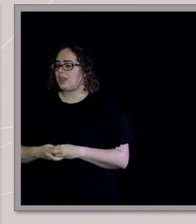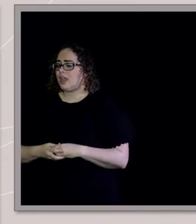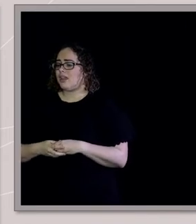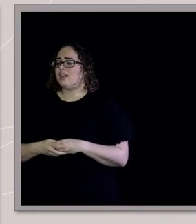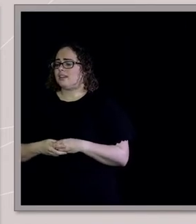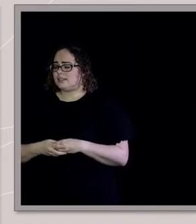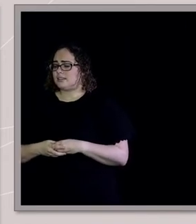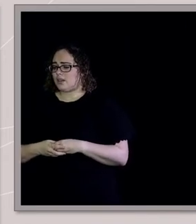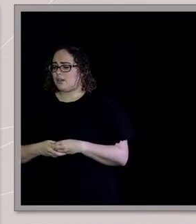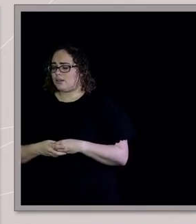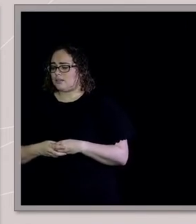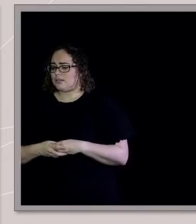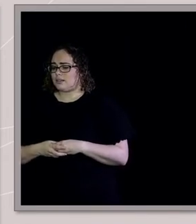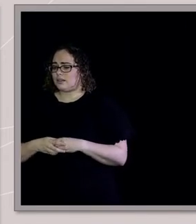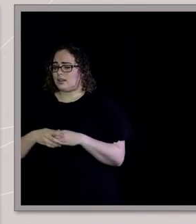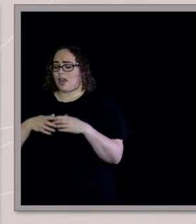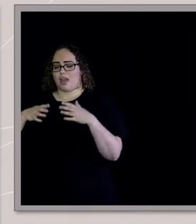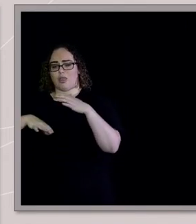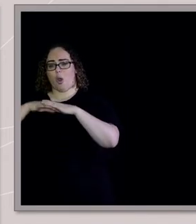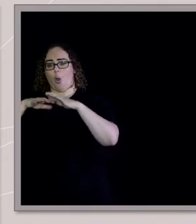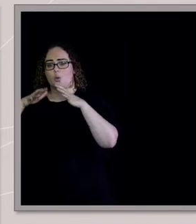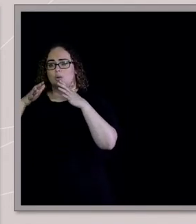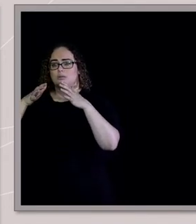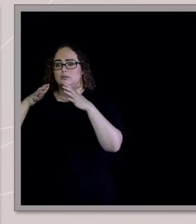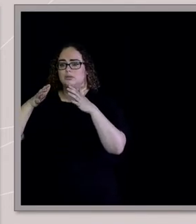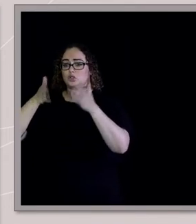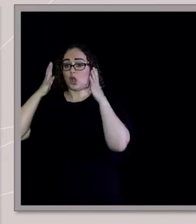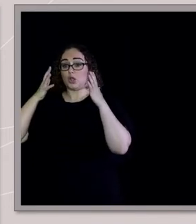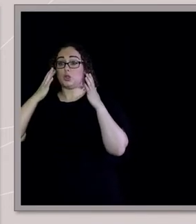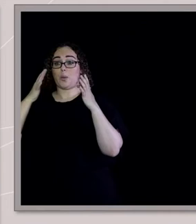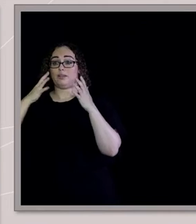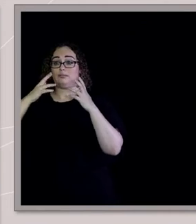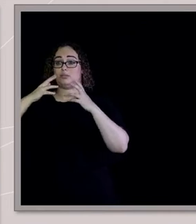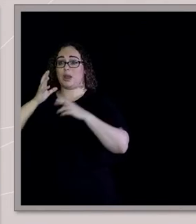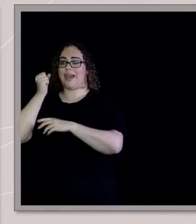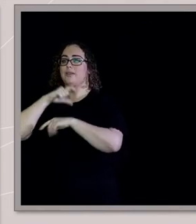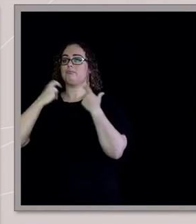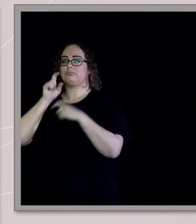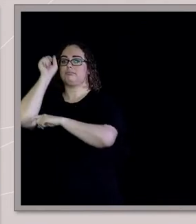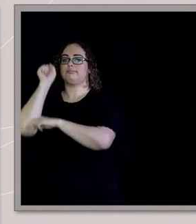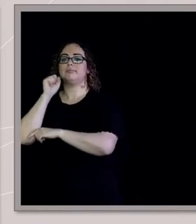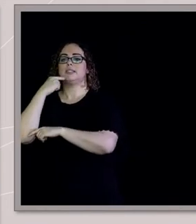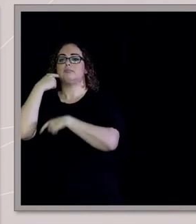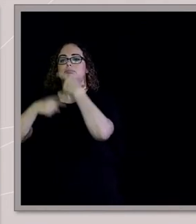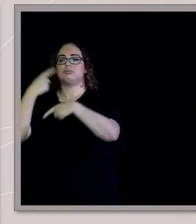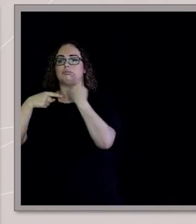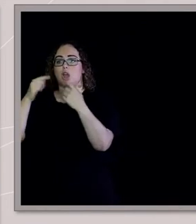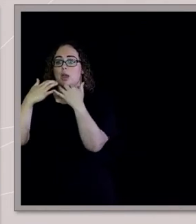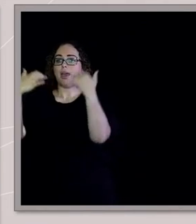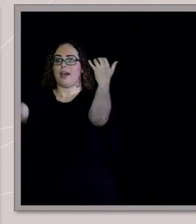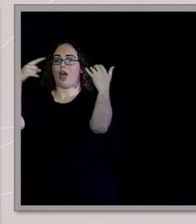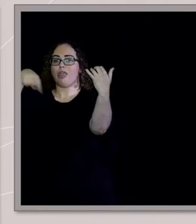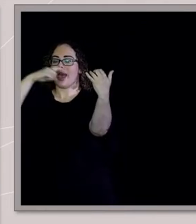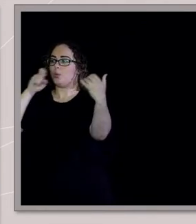all the people said, and the whole church would echo back, amen. I can see a guy smiling. I feel like he might have been in some of those meetings.